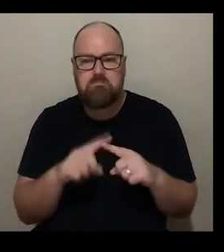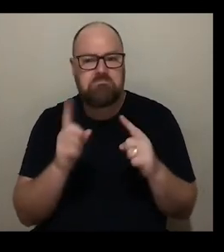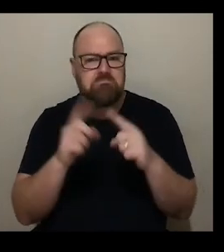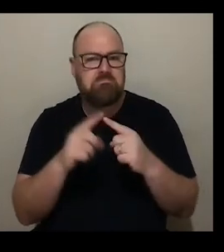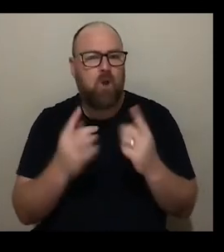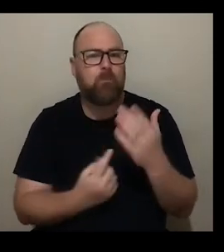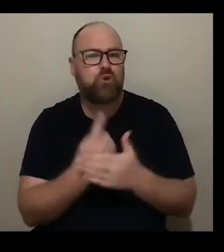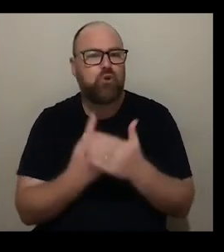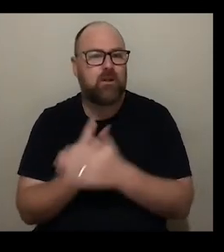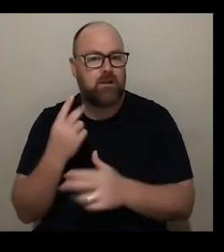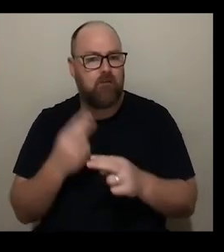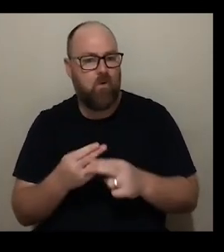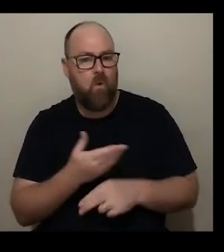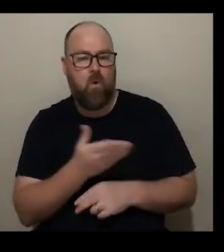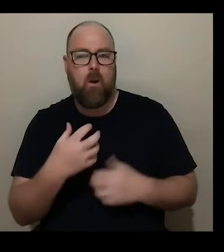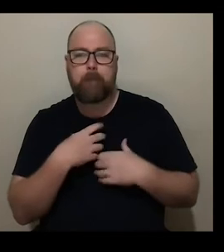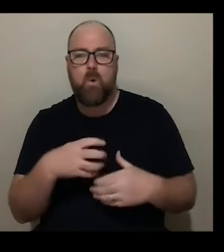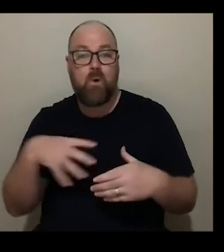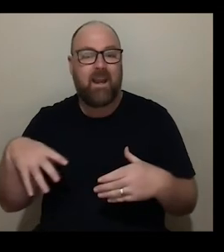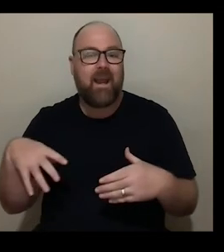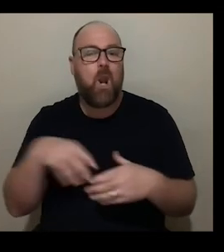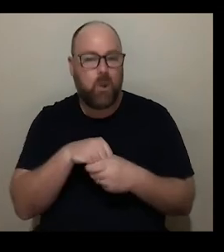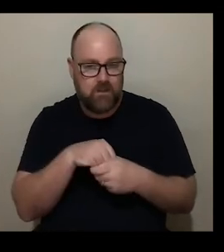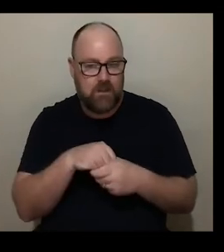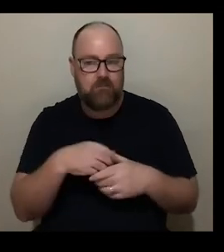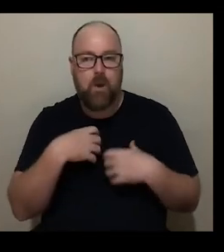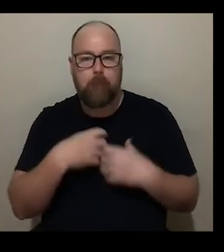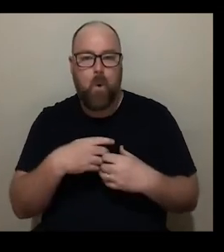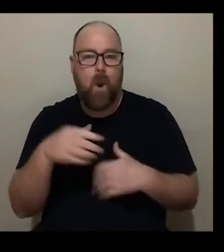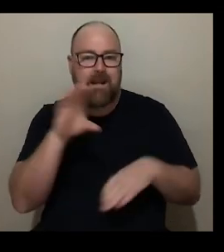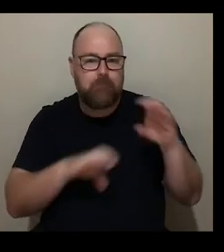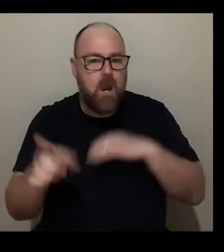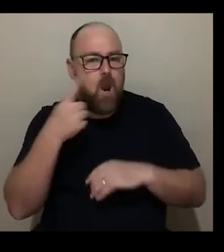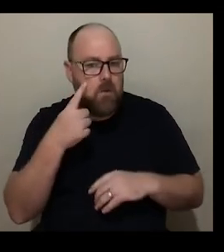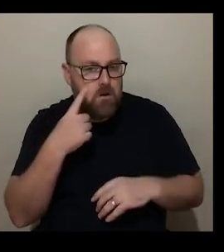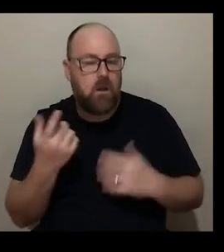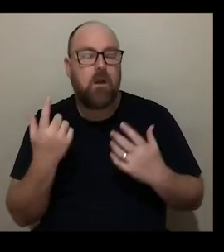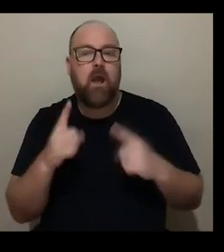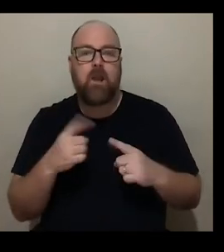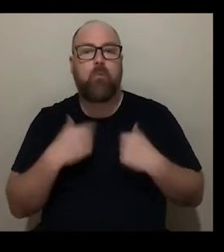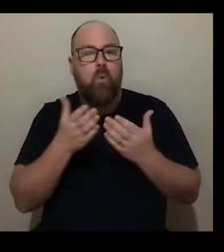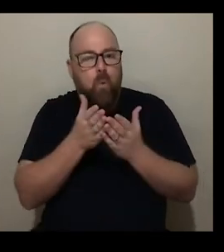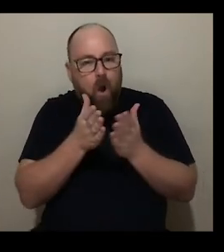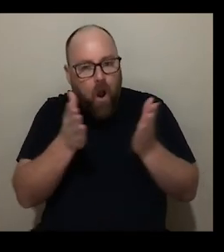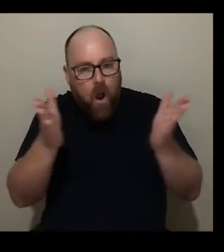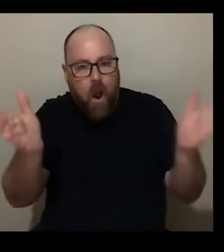for um a more inclusive a more experimental and a wider range of programming to happen which i